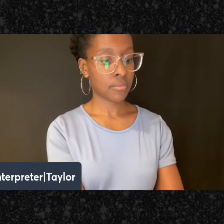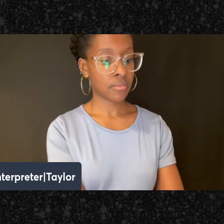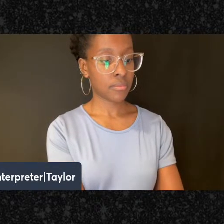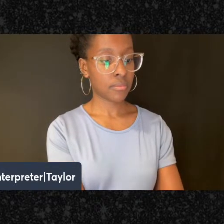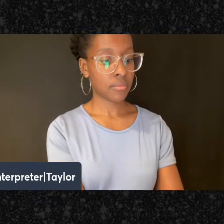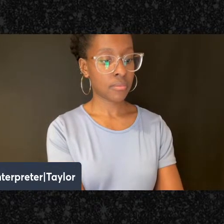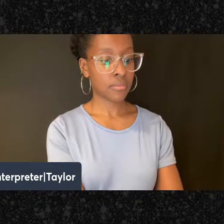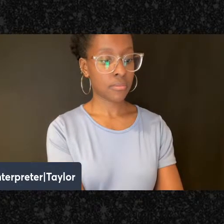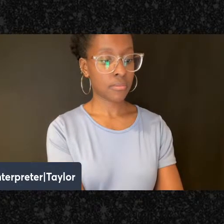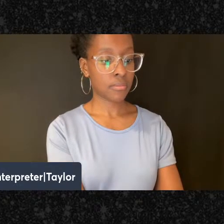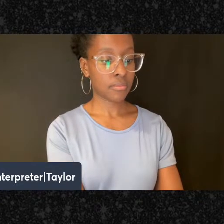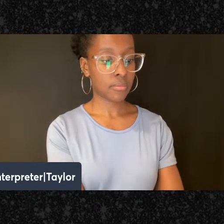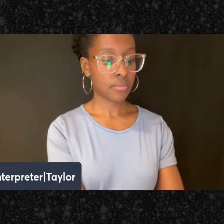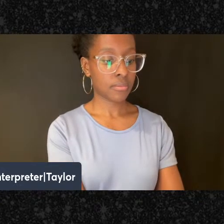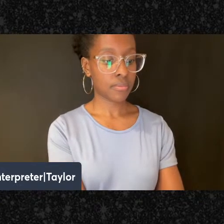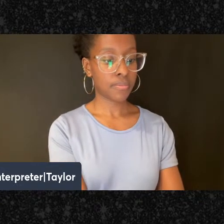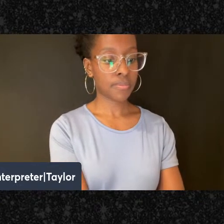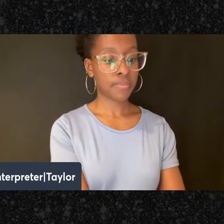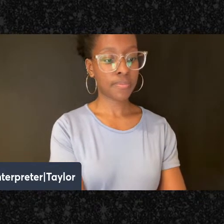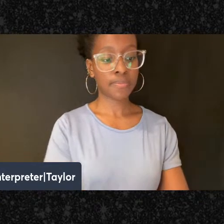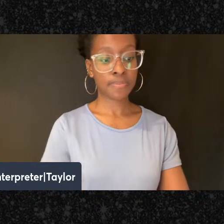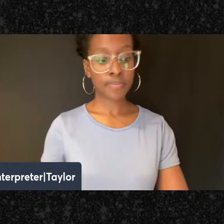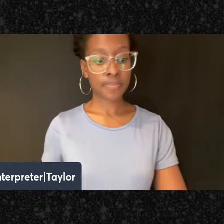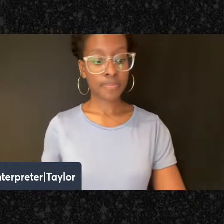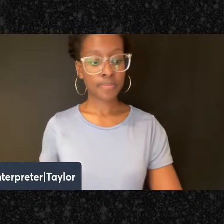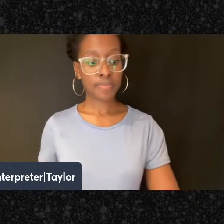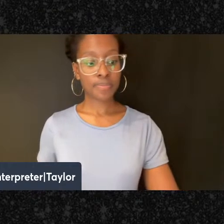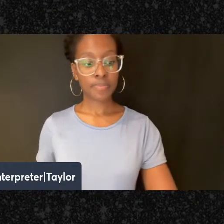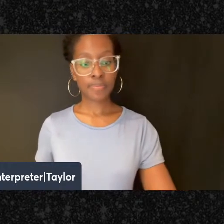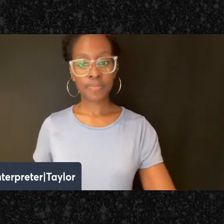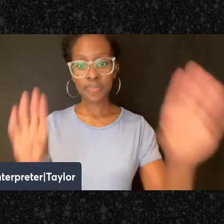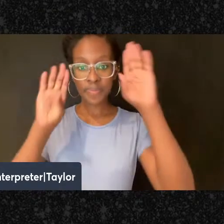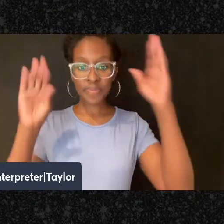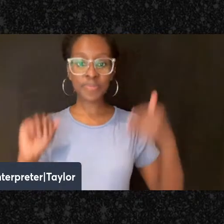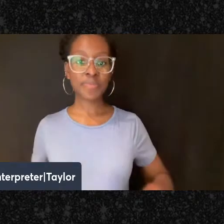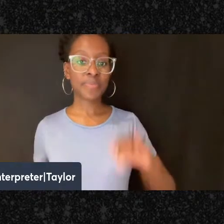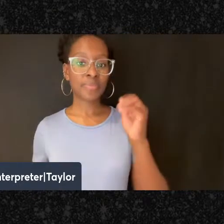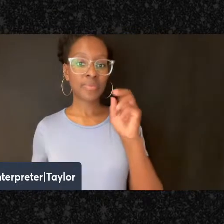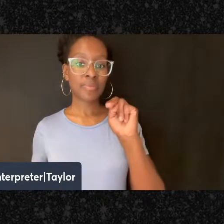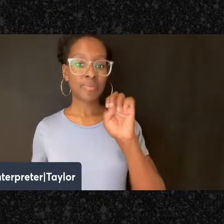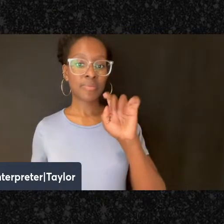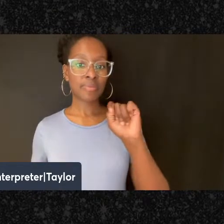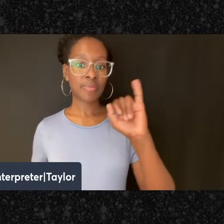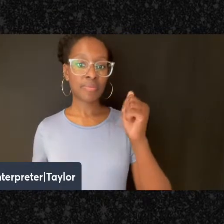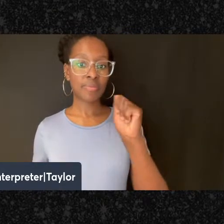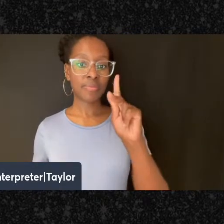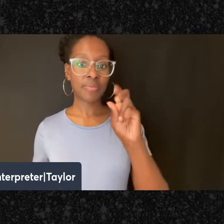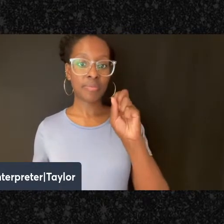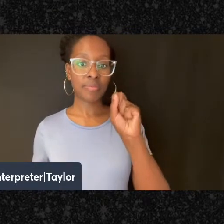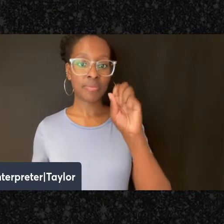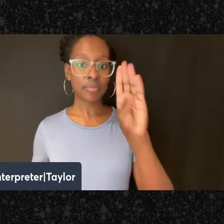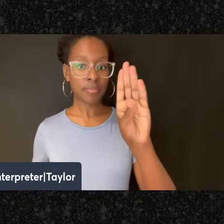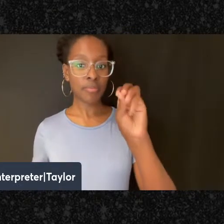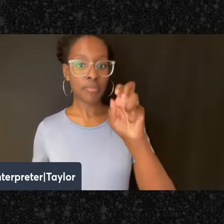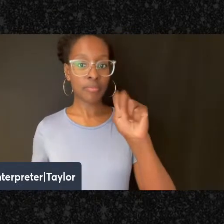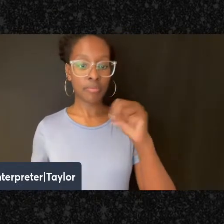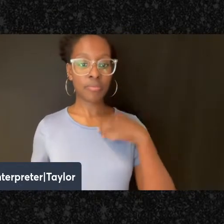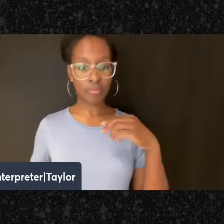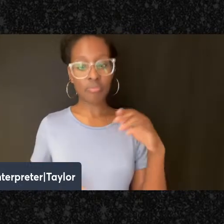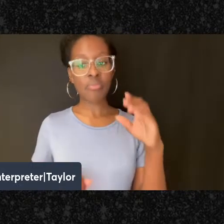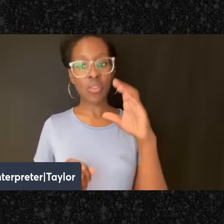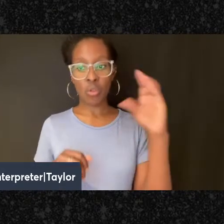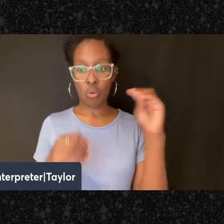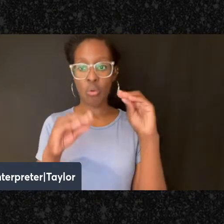Hello, everyone. My name is Janet Jacobson. I'm co-director of the Barnard Center for Research on Women, and I'm very